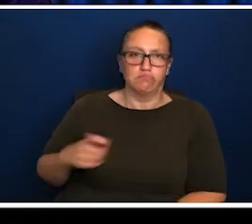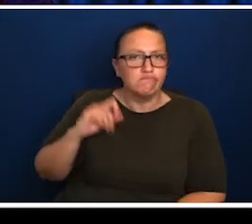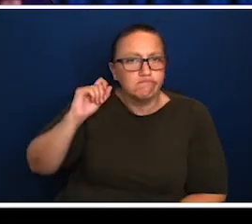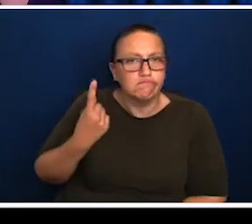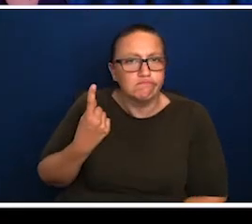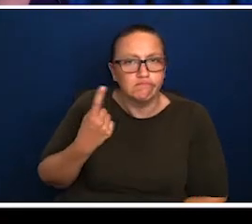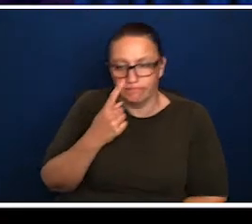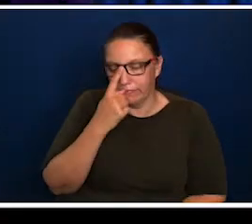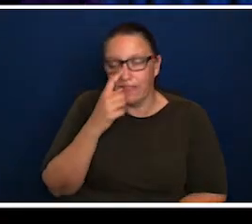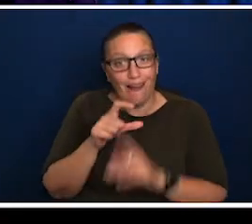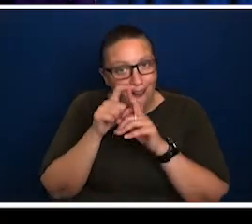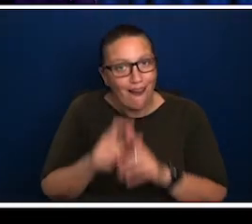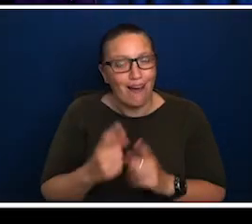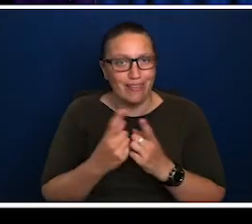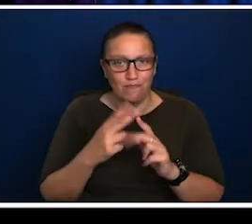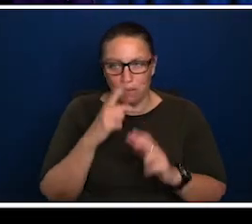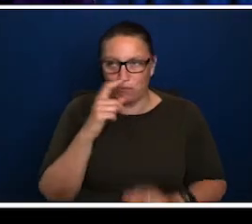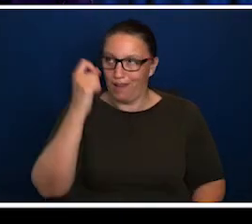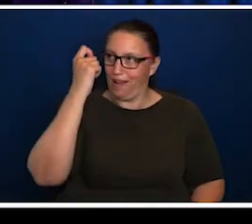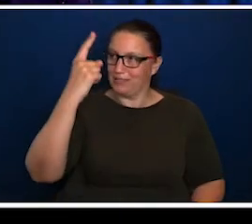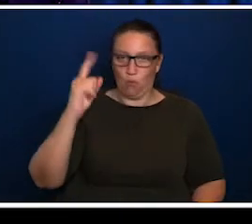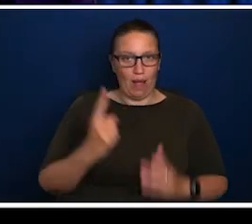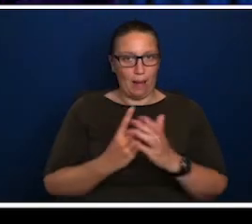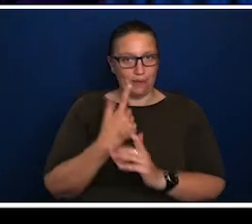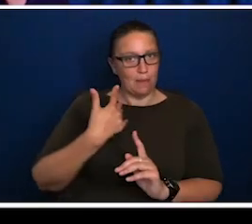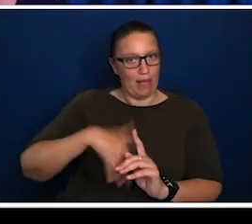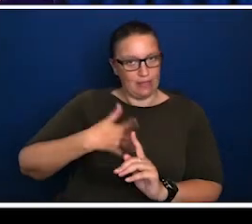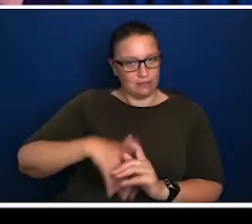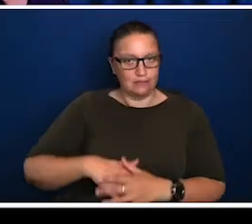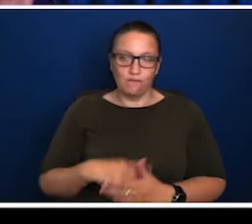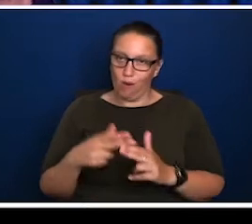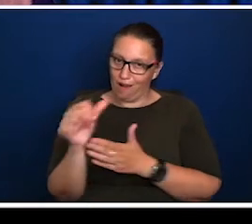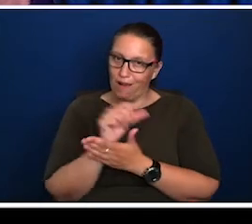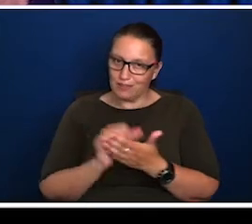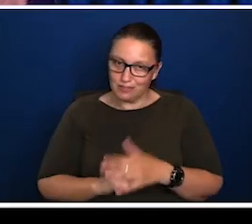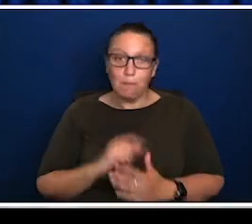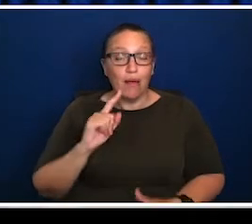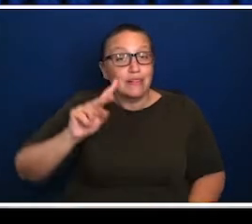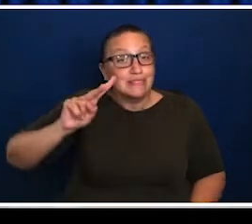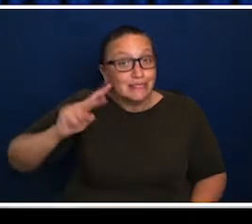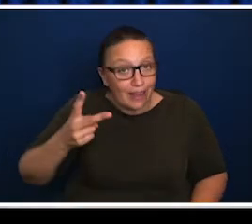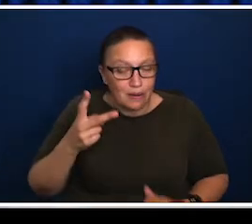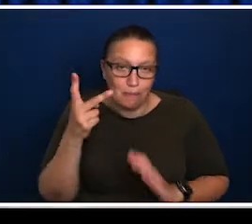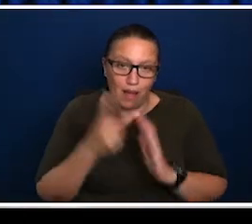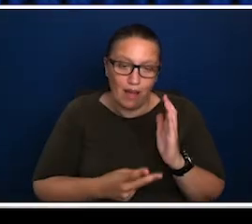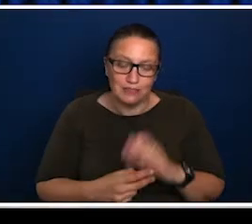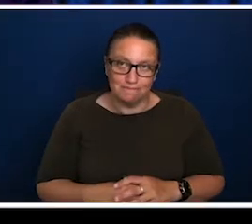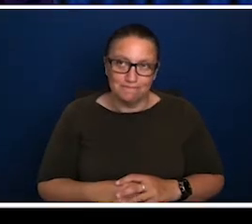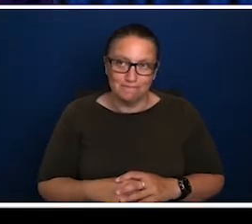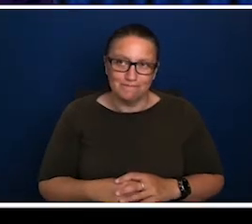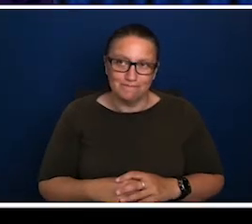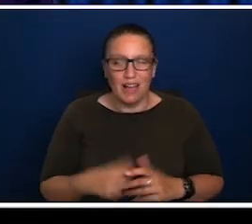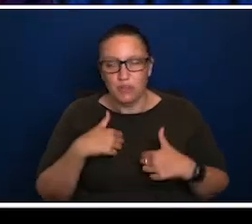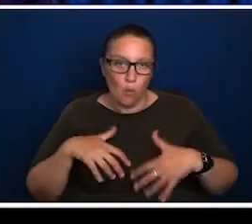tricky part for people is, is, is understanding the back office and understanding all the components. But the second part of it, and